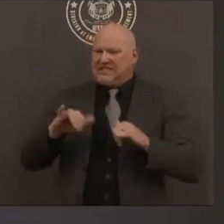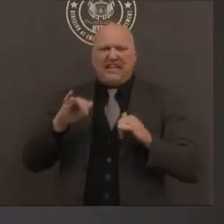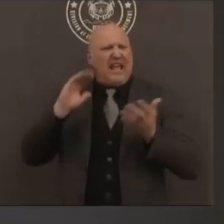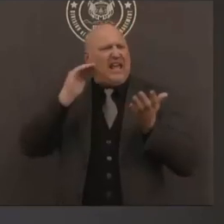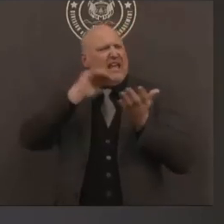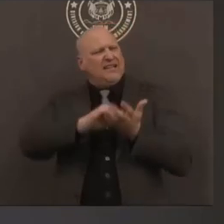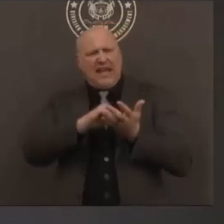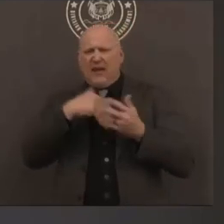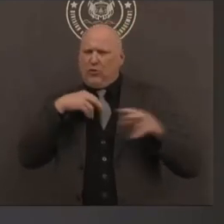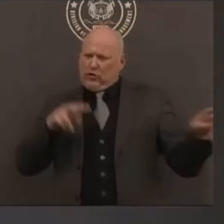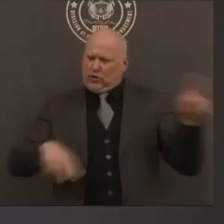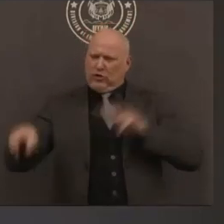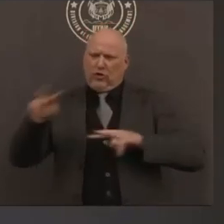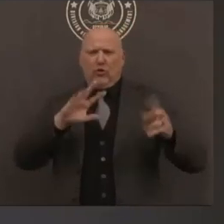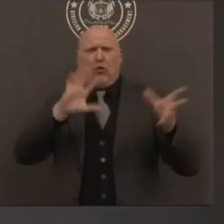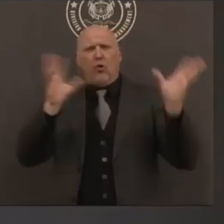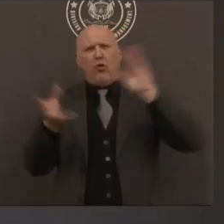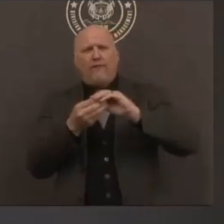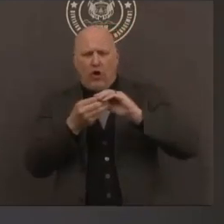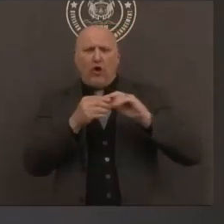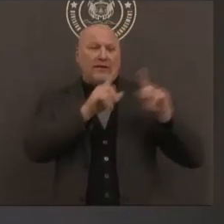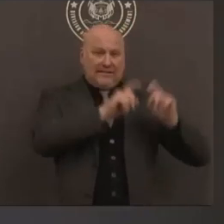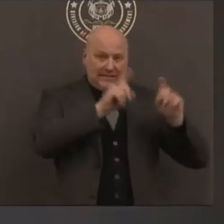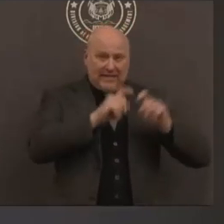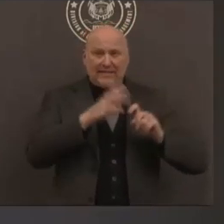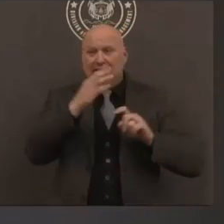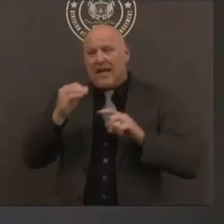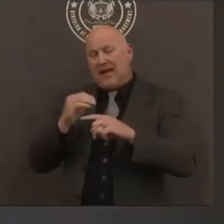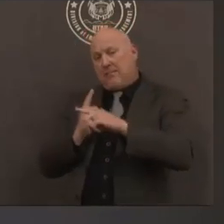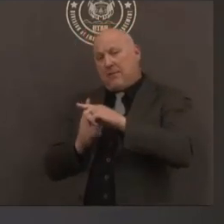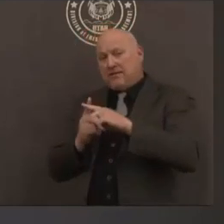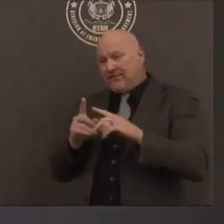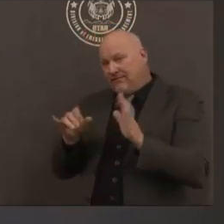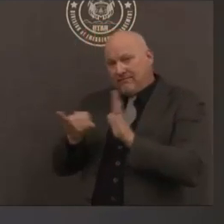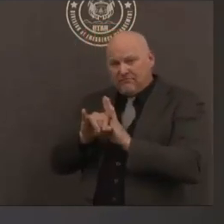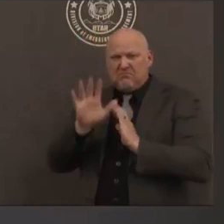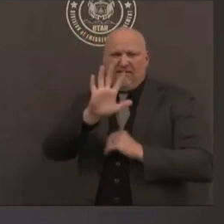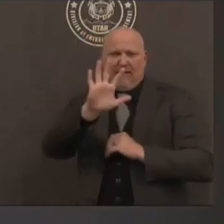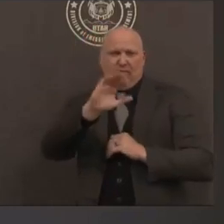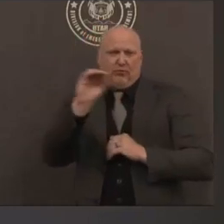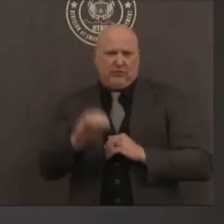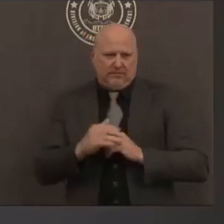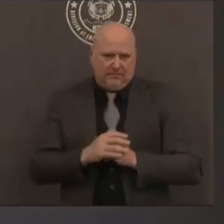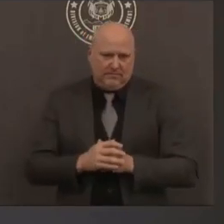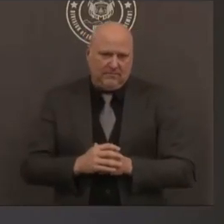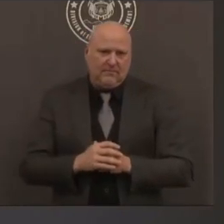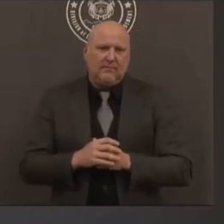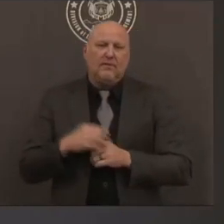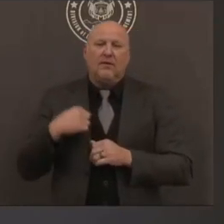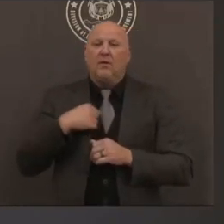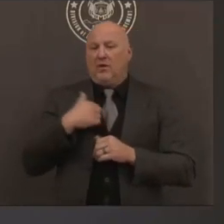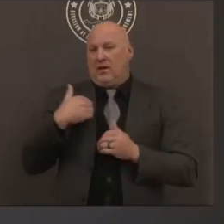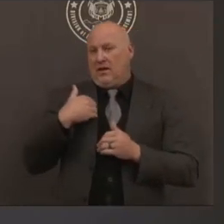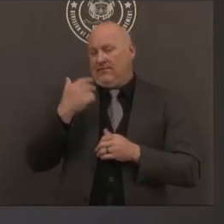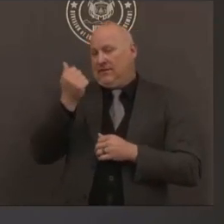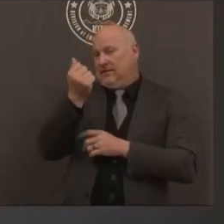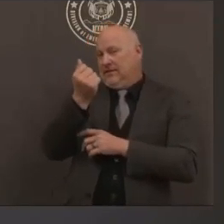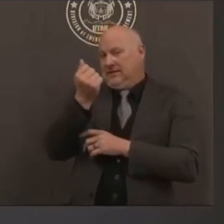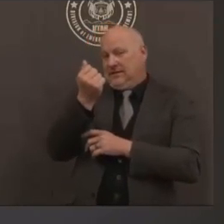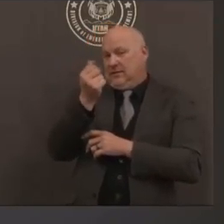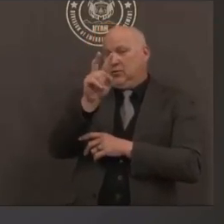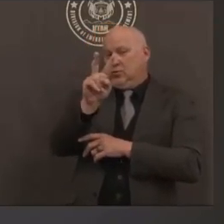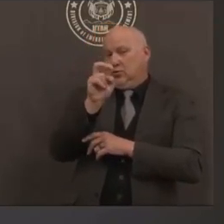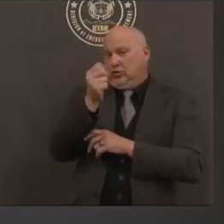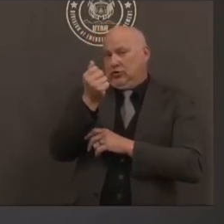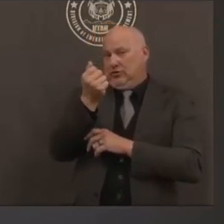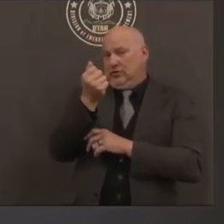we do have an additional 17 hospitalizations for a total of 238 hospitalizations during the covid19